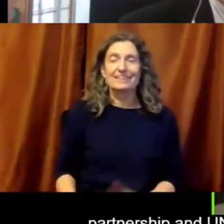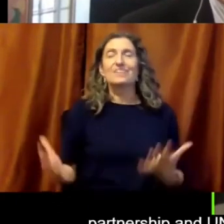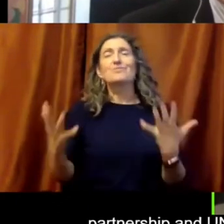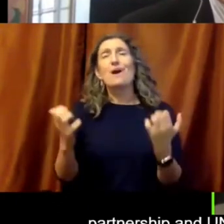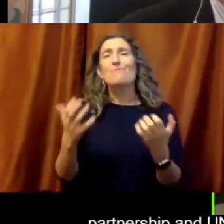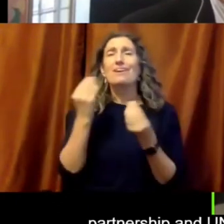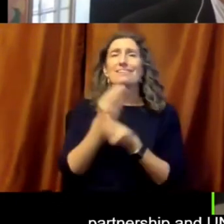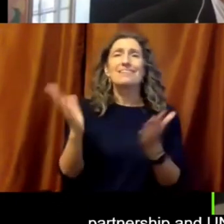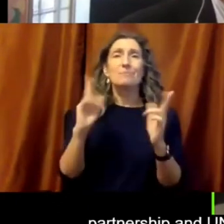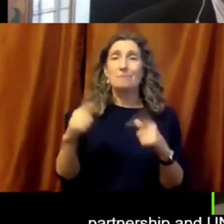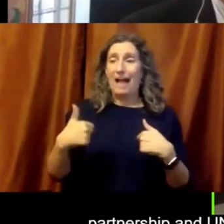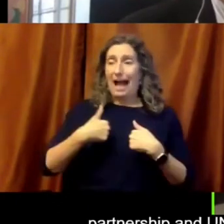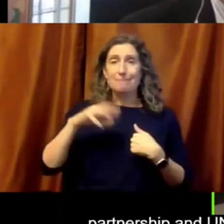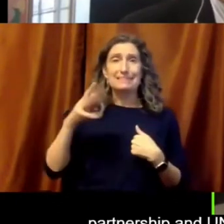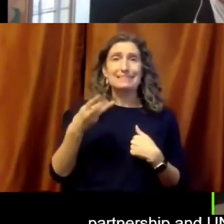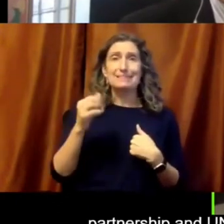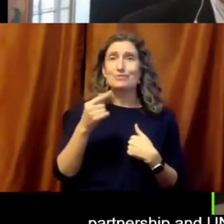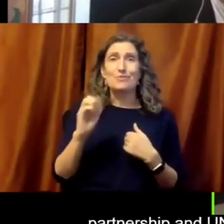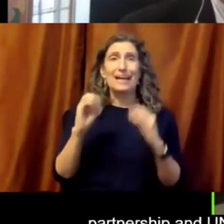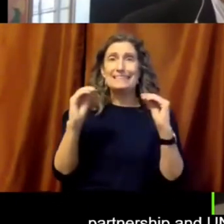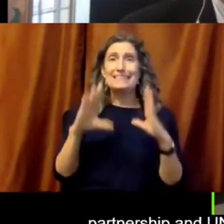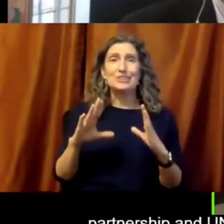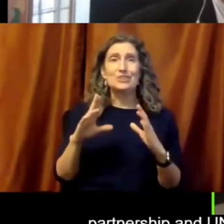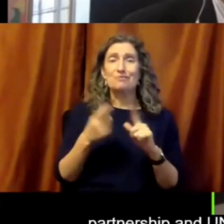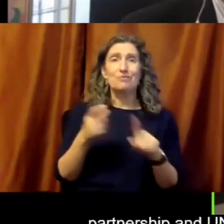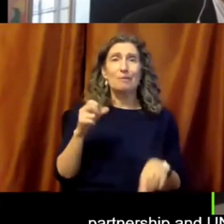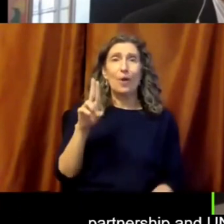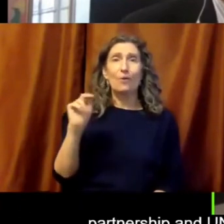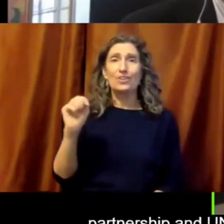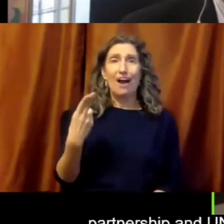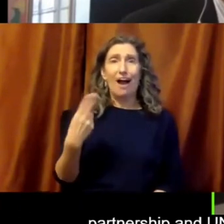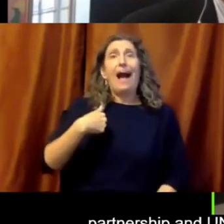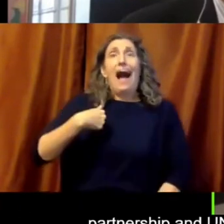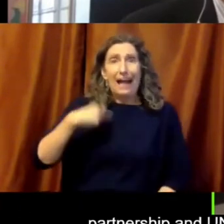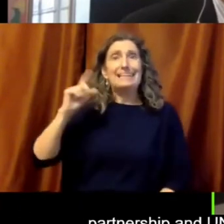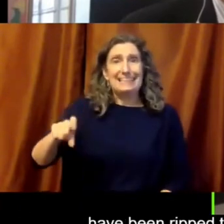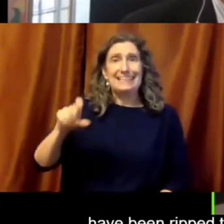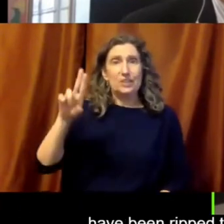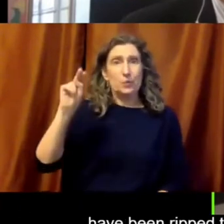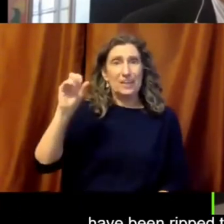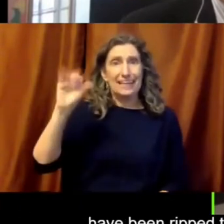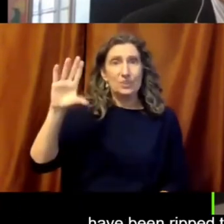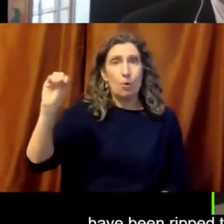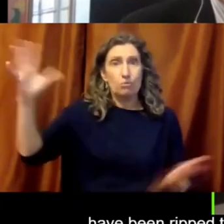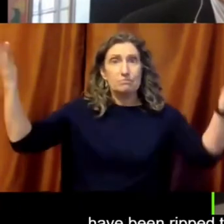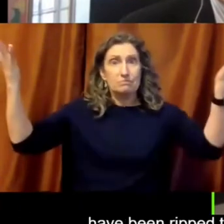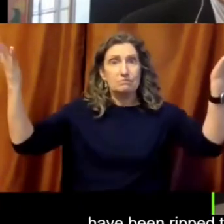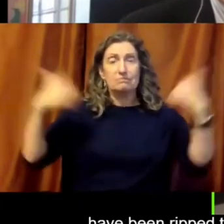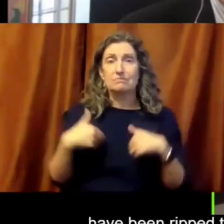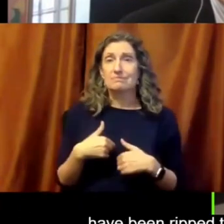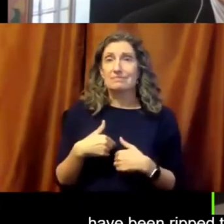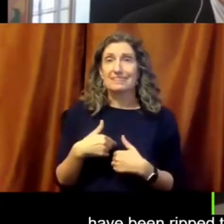I want people to know I, as an educator, as a sixth grade teacher from Utah, need UNESCO.